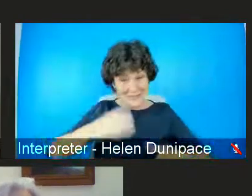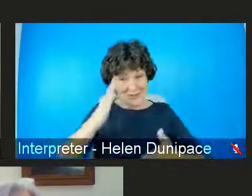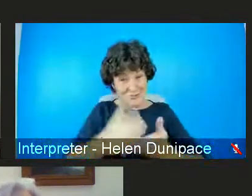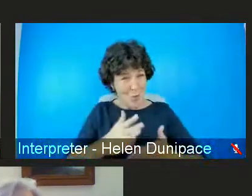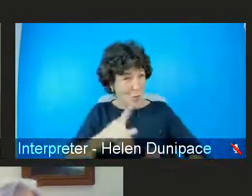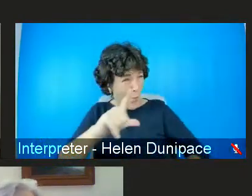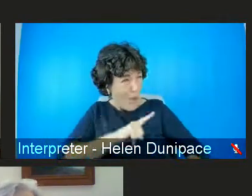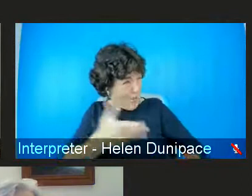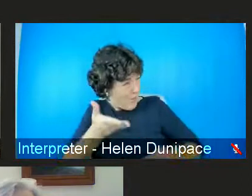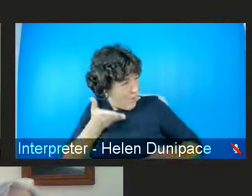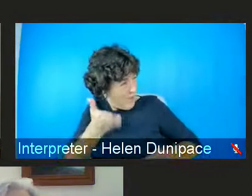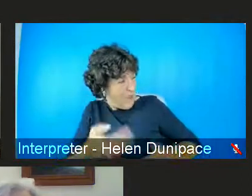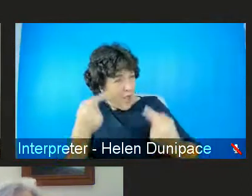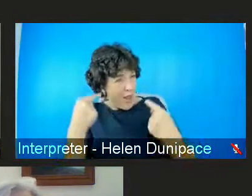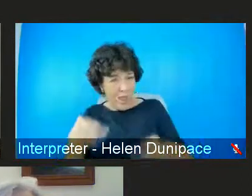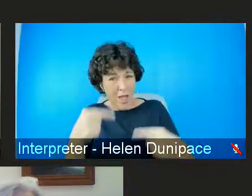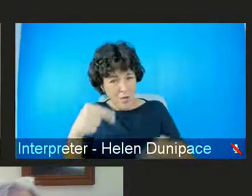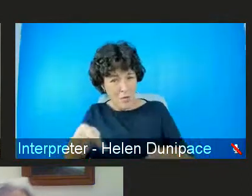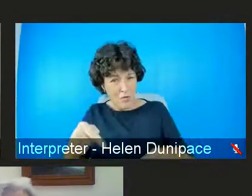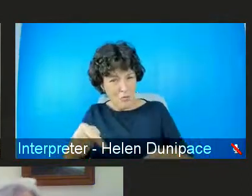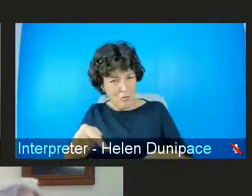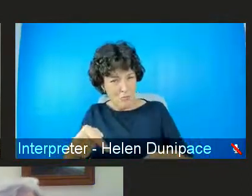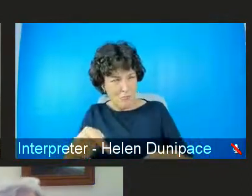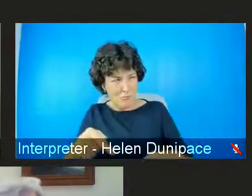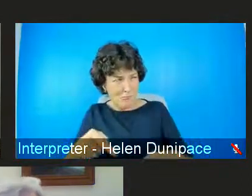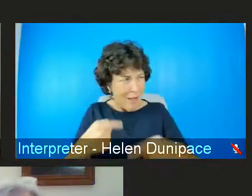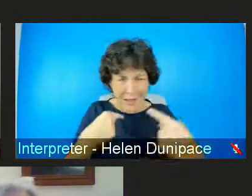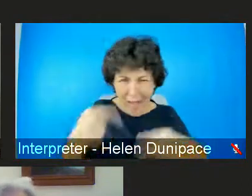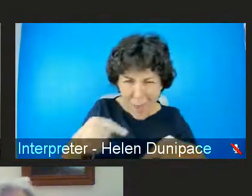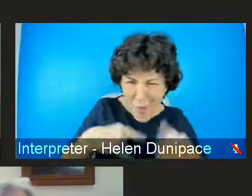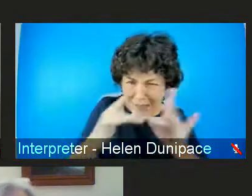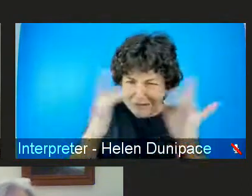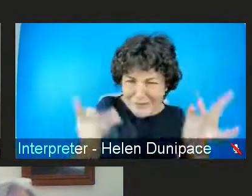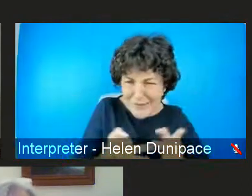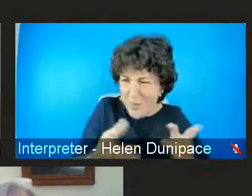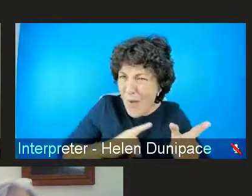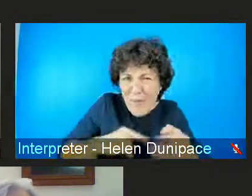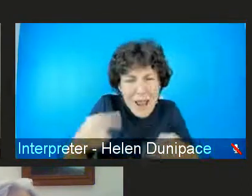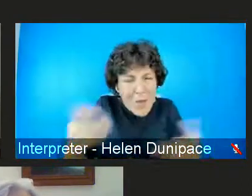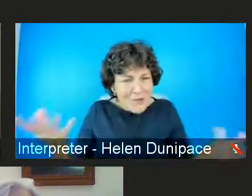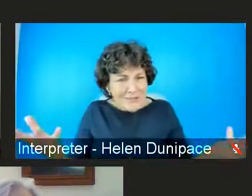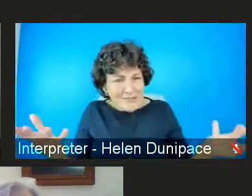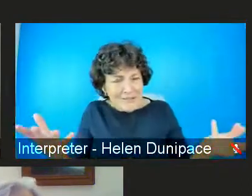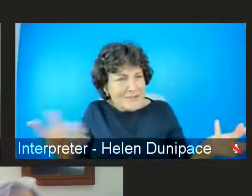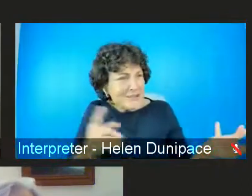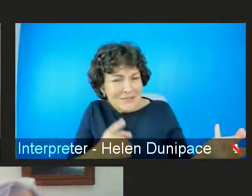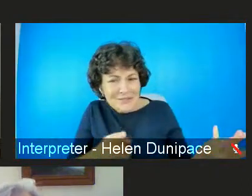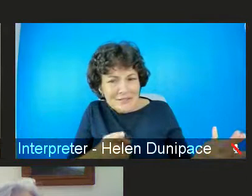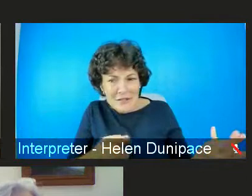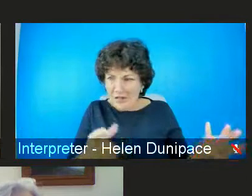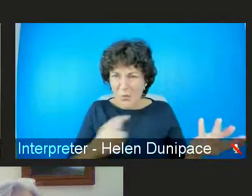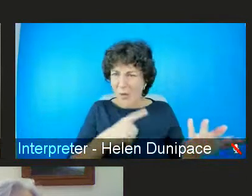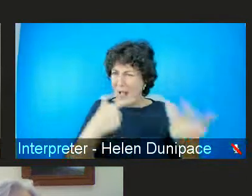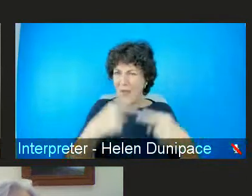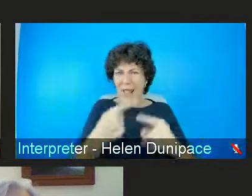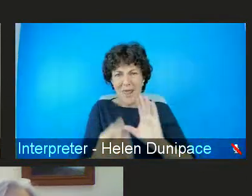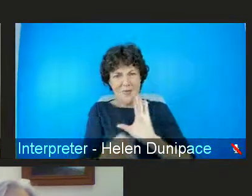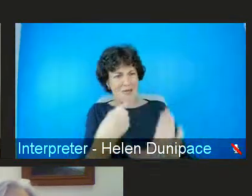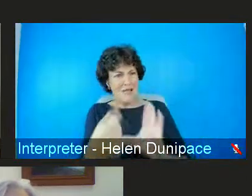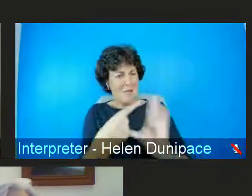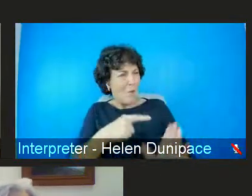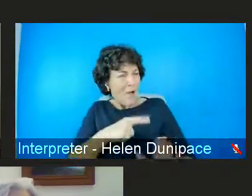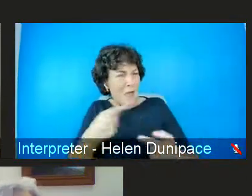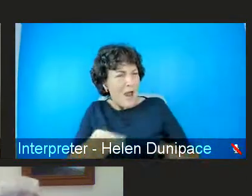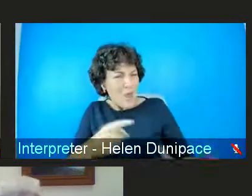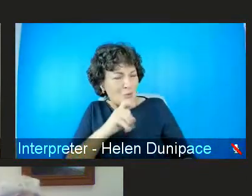allow porn on our airwaves in our in our you know um inboxes etc and